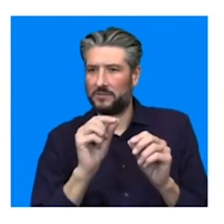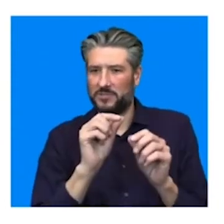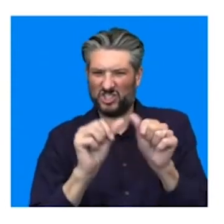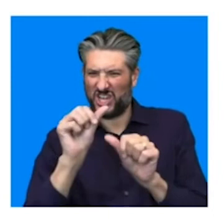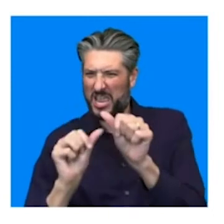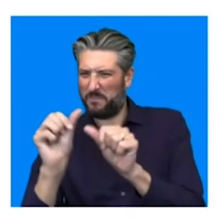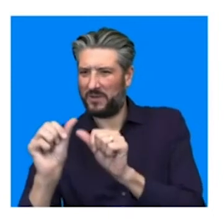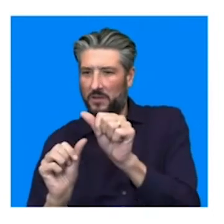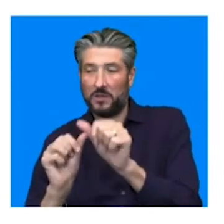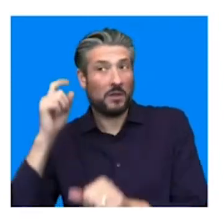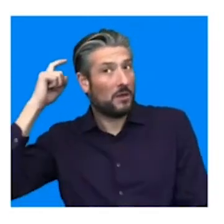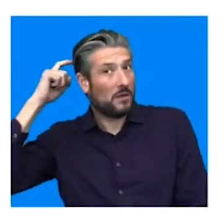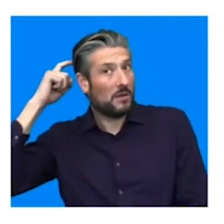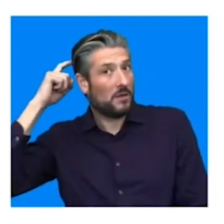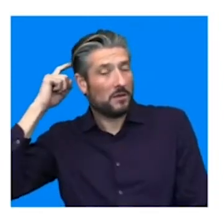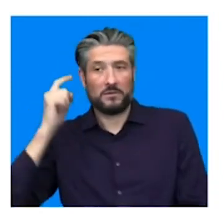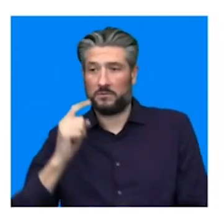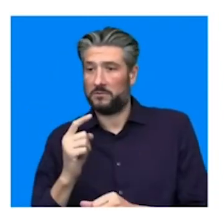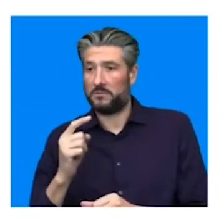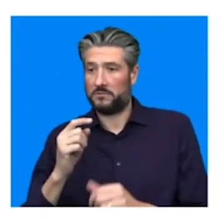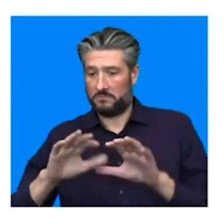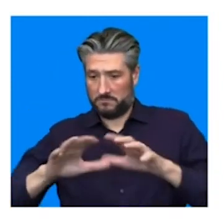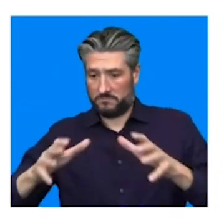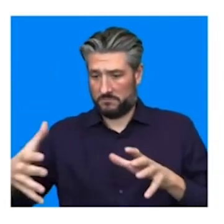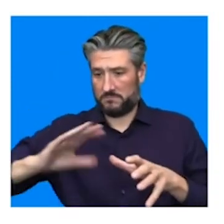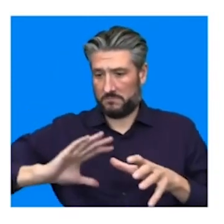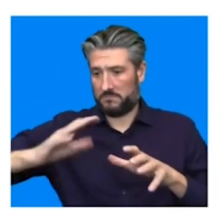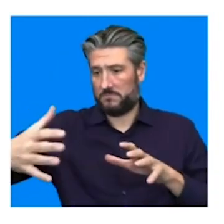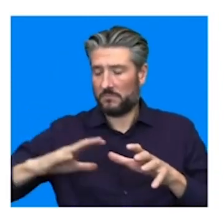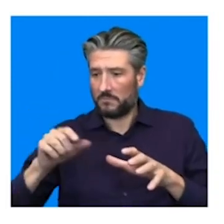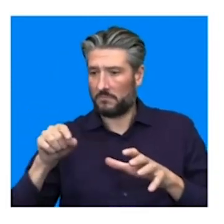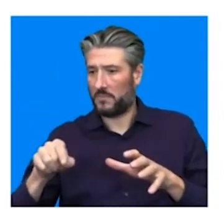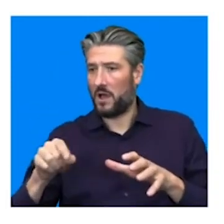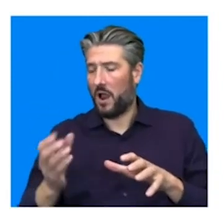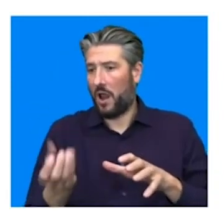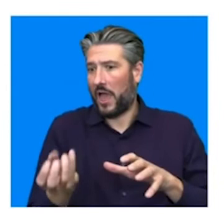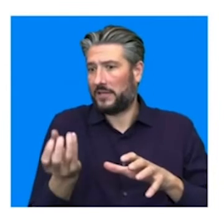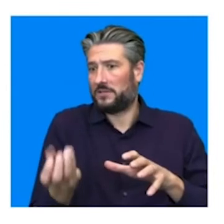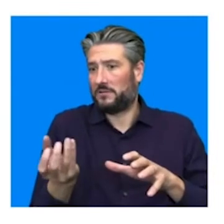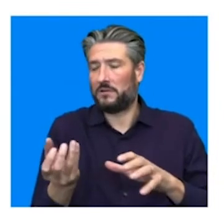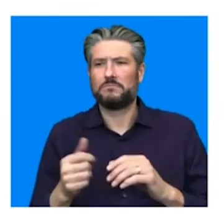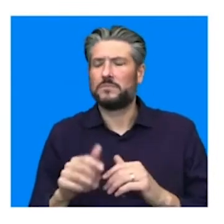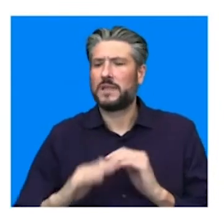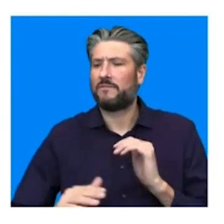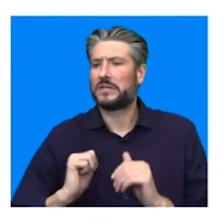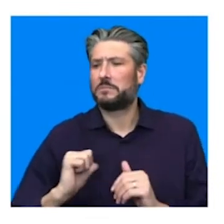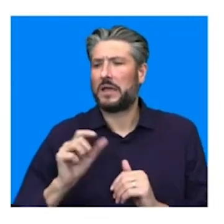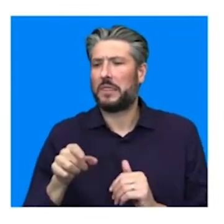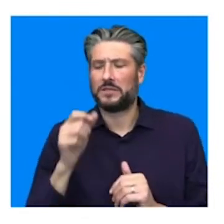So which is a totally unexpected result. What they've also found is that